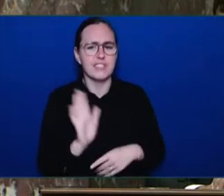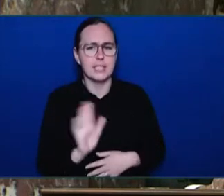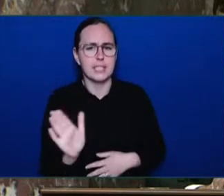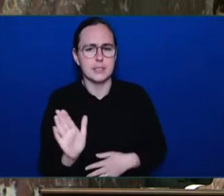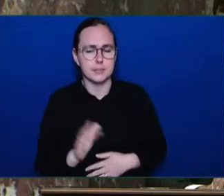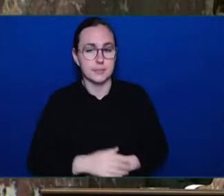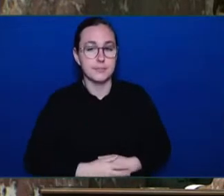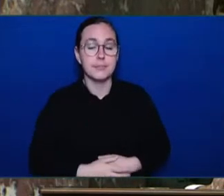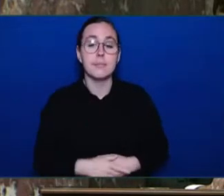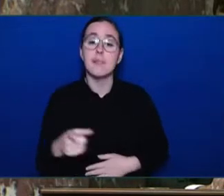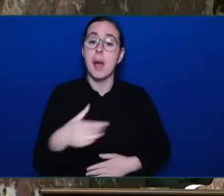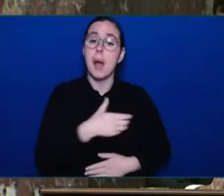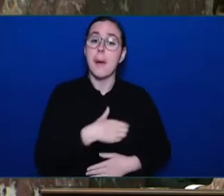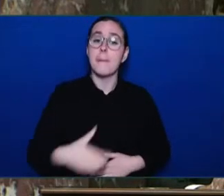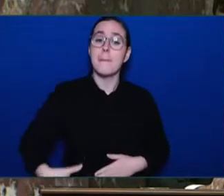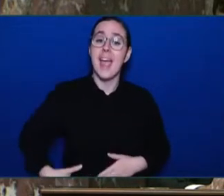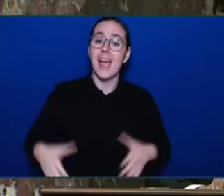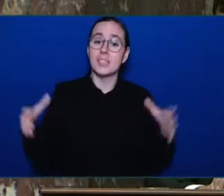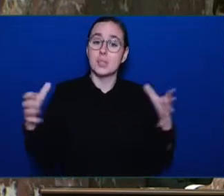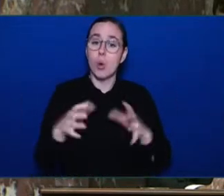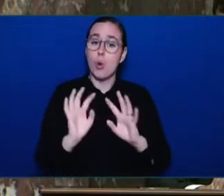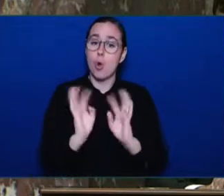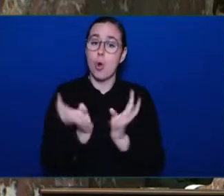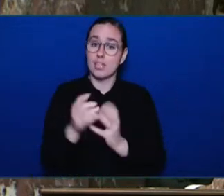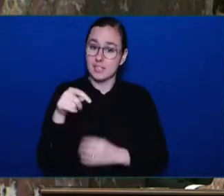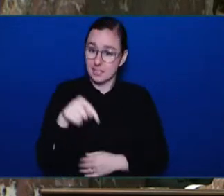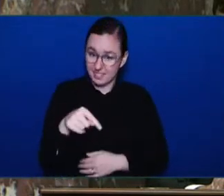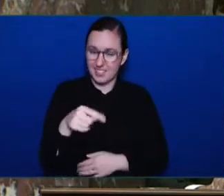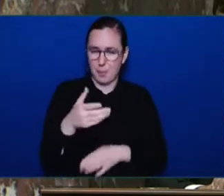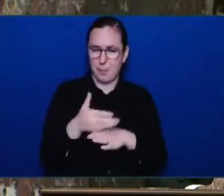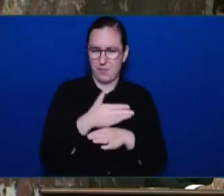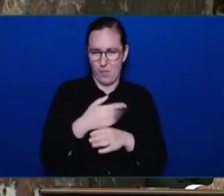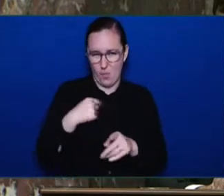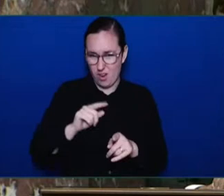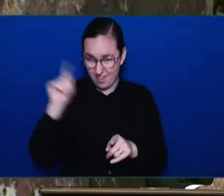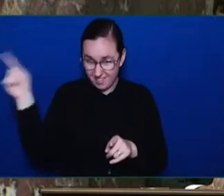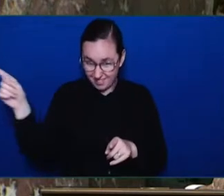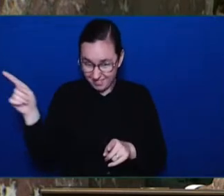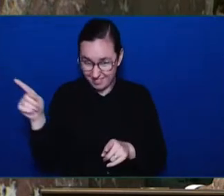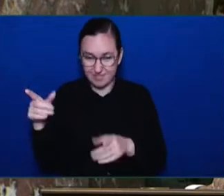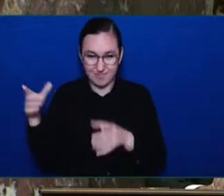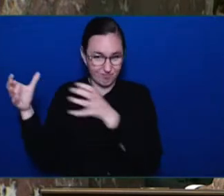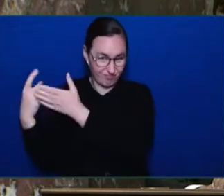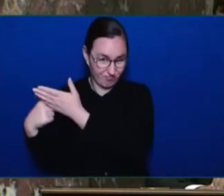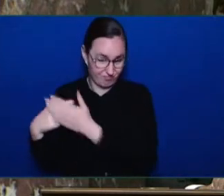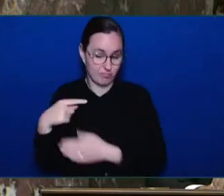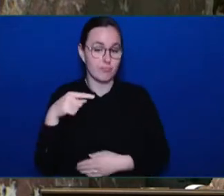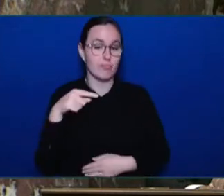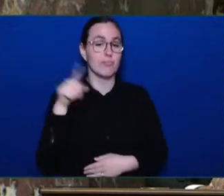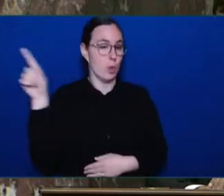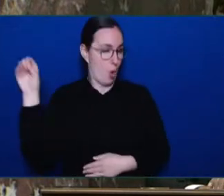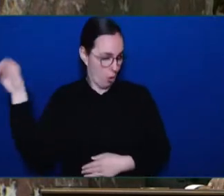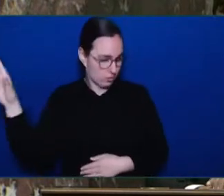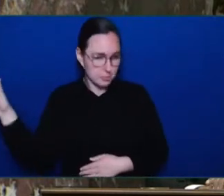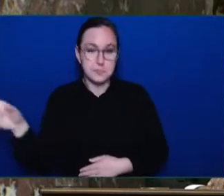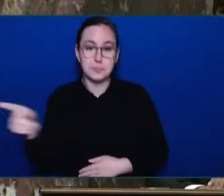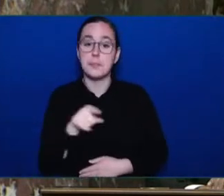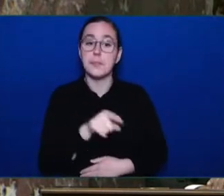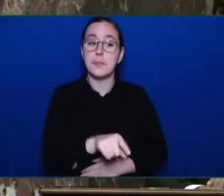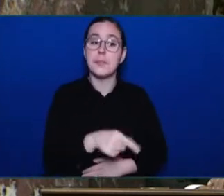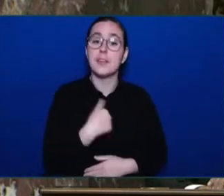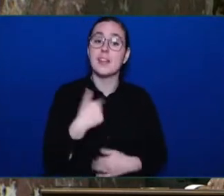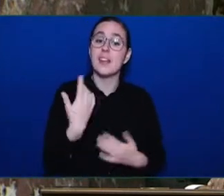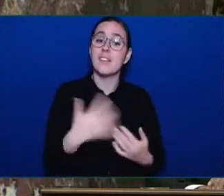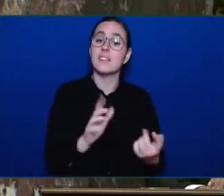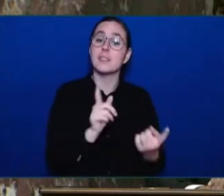support from them as we've gone about this work. When I personally met Attorney General Lamedi, I had the letter from them, the report